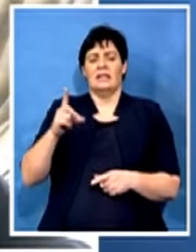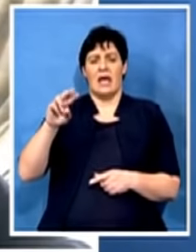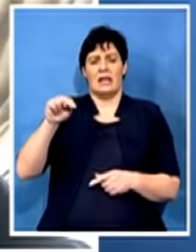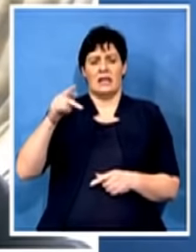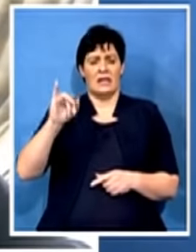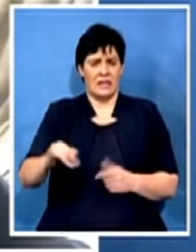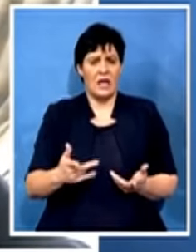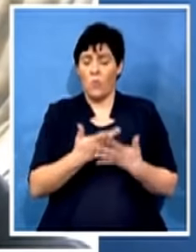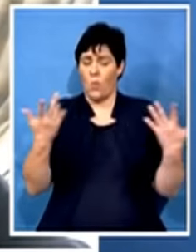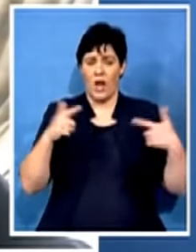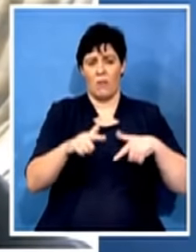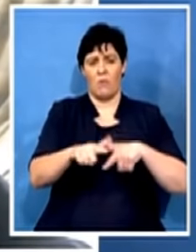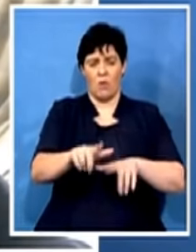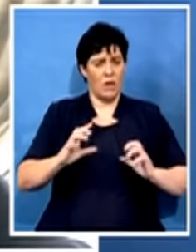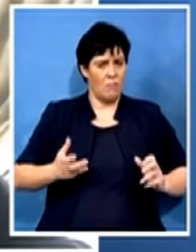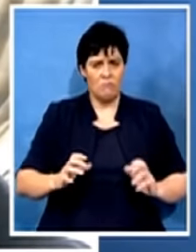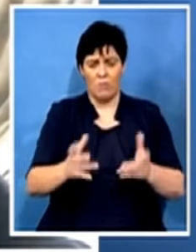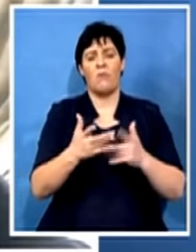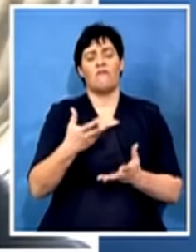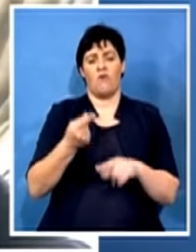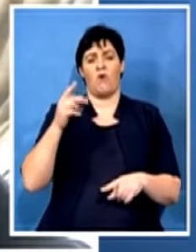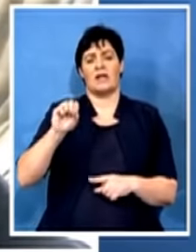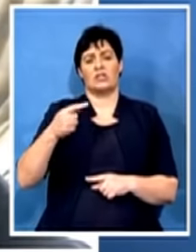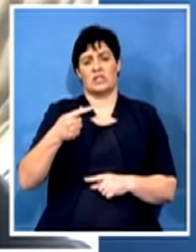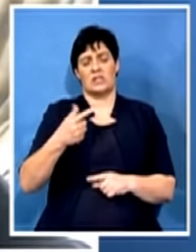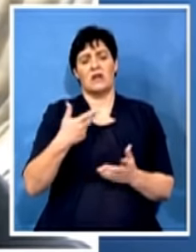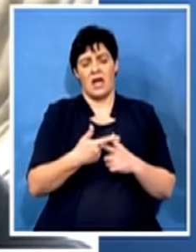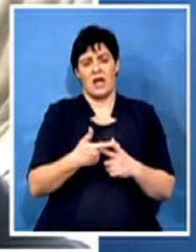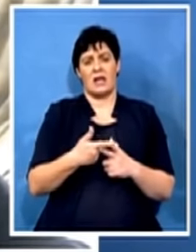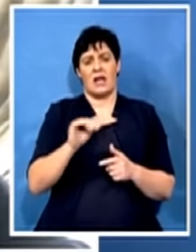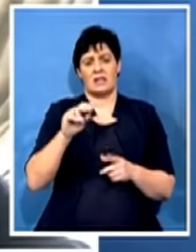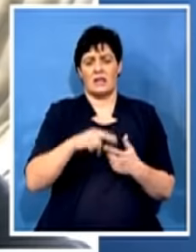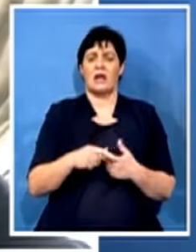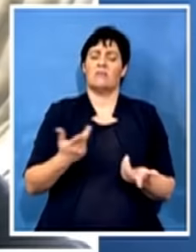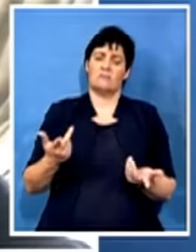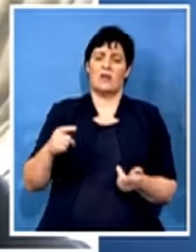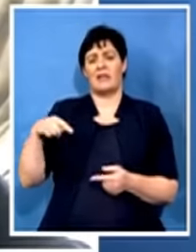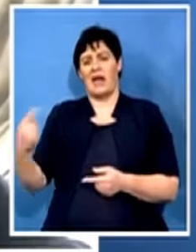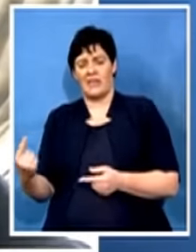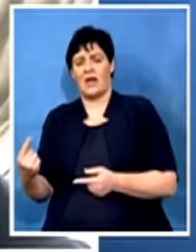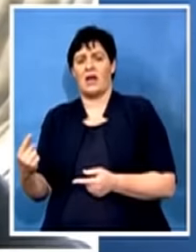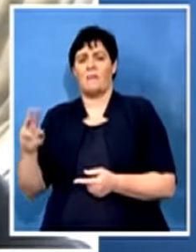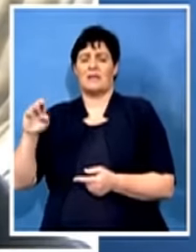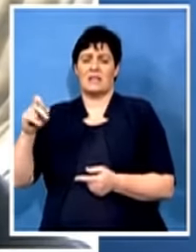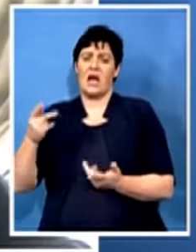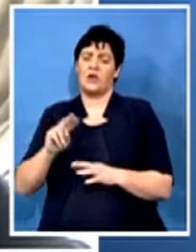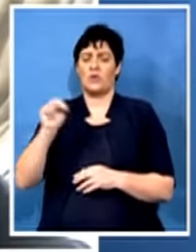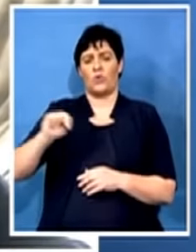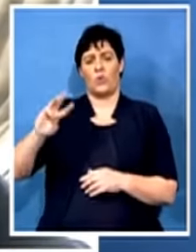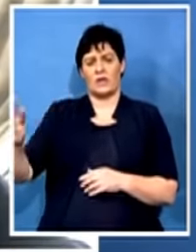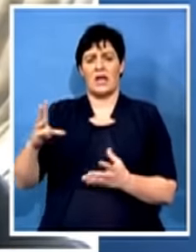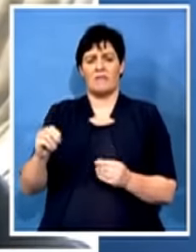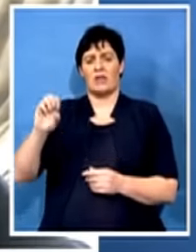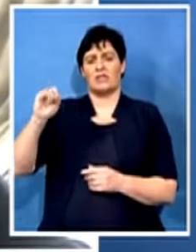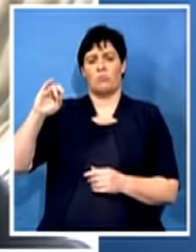secretary general of the ANC. Khaoteng, you've got Zandile Masina. And in the Northwest Province, you've got Supra, Muhammad Pilo, and KwaZulu Natal. got the likes of